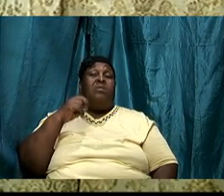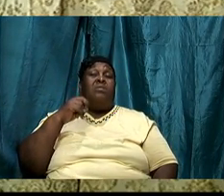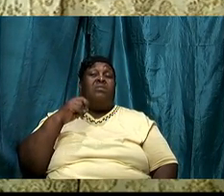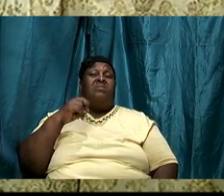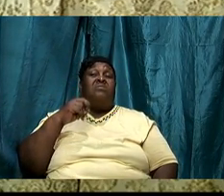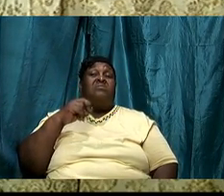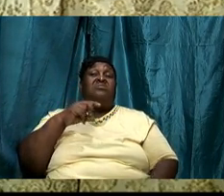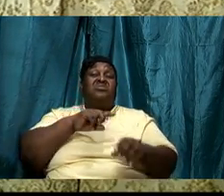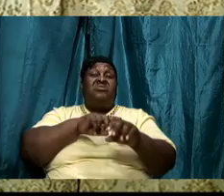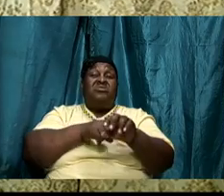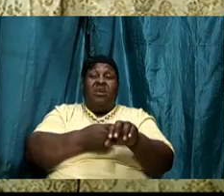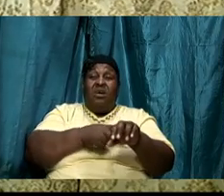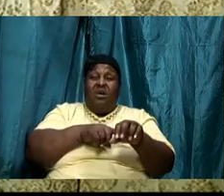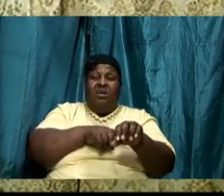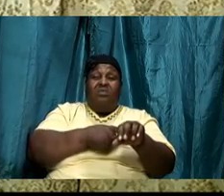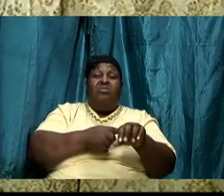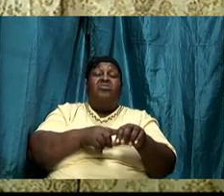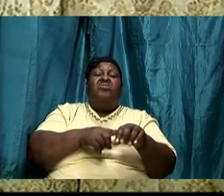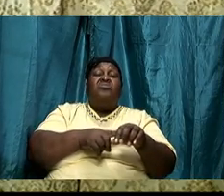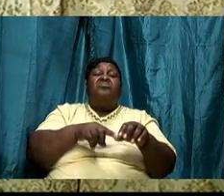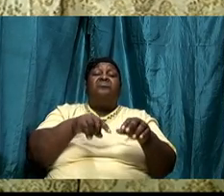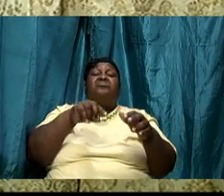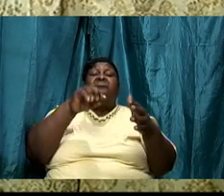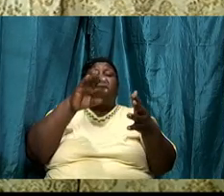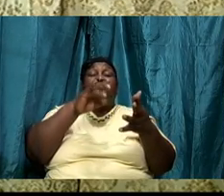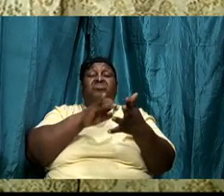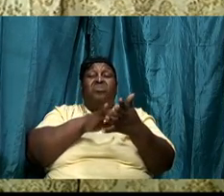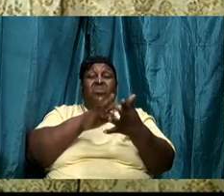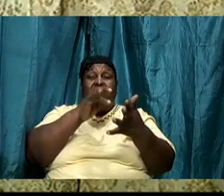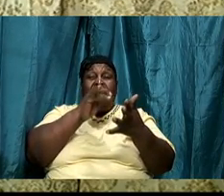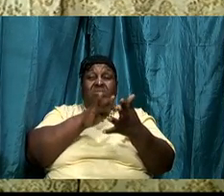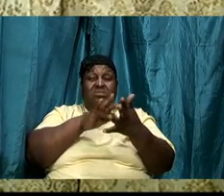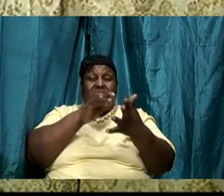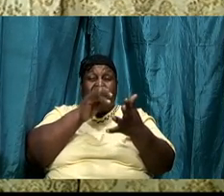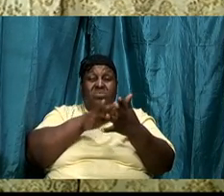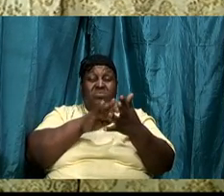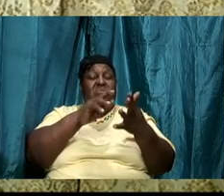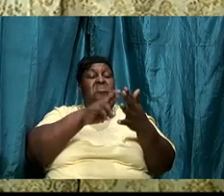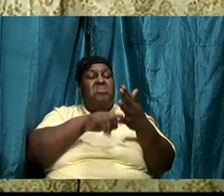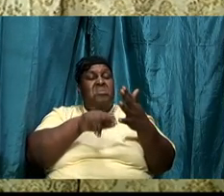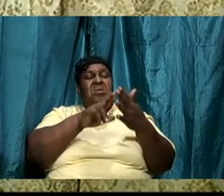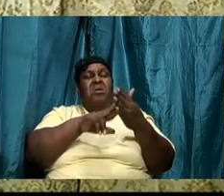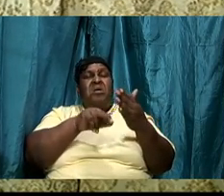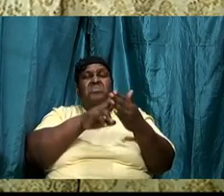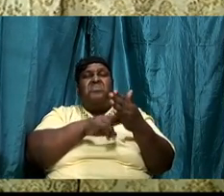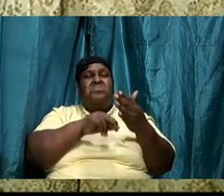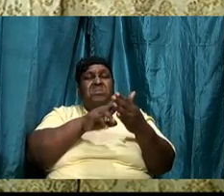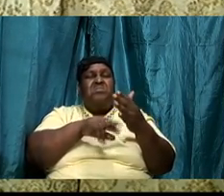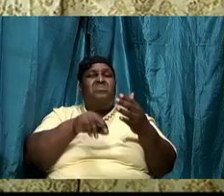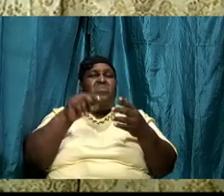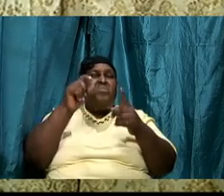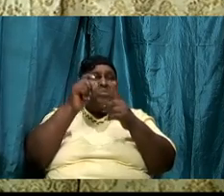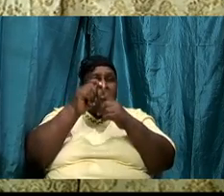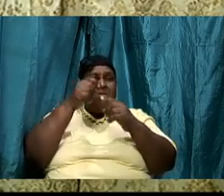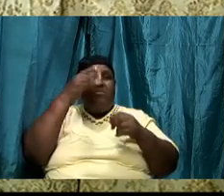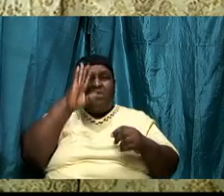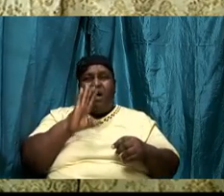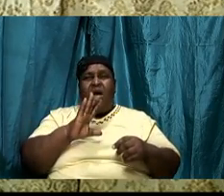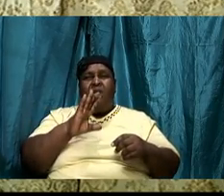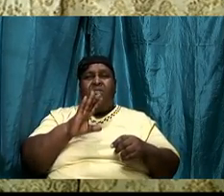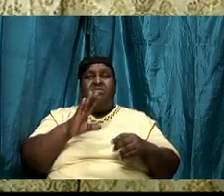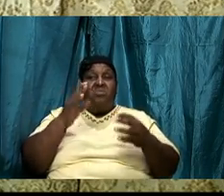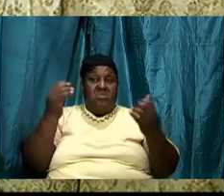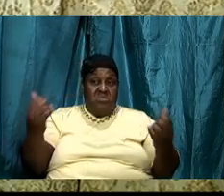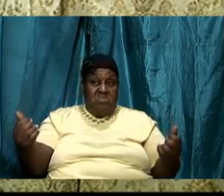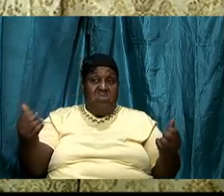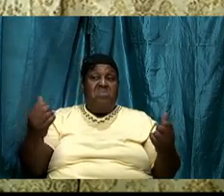together with the book of the psalms we go and do something we mash down some we take over some groans